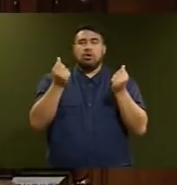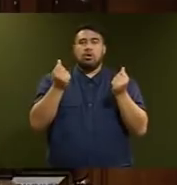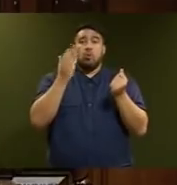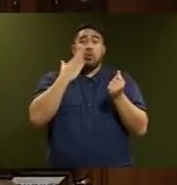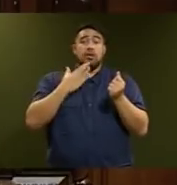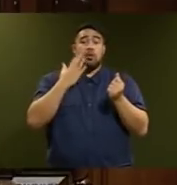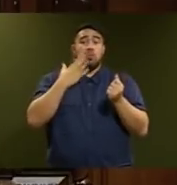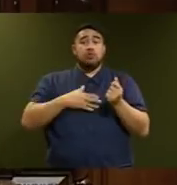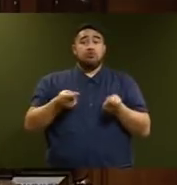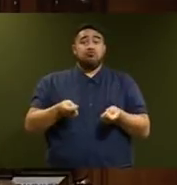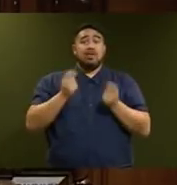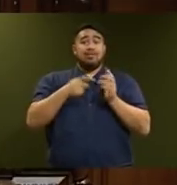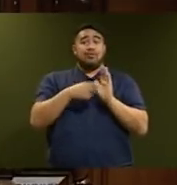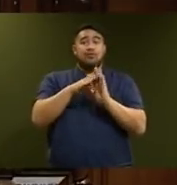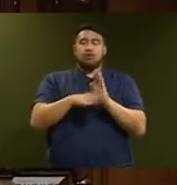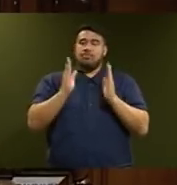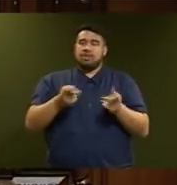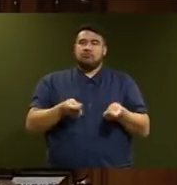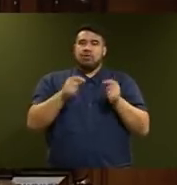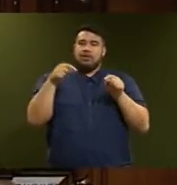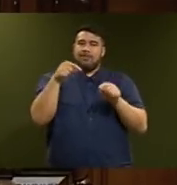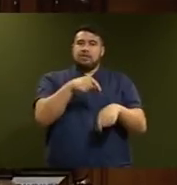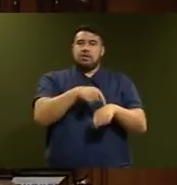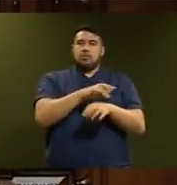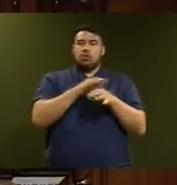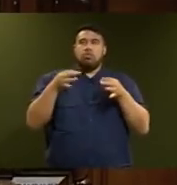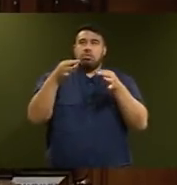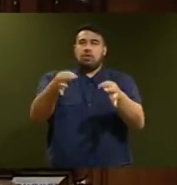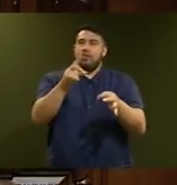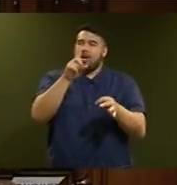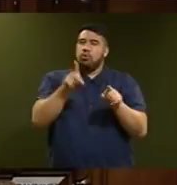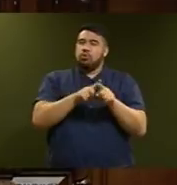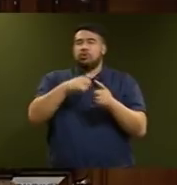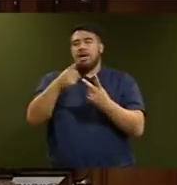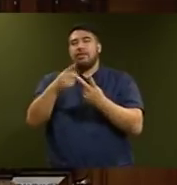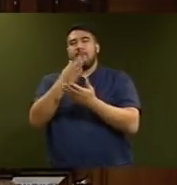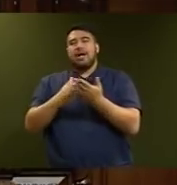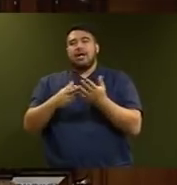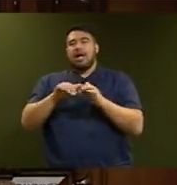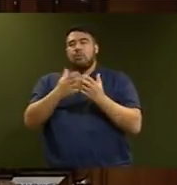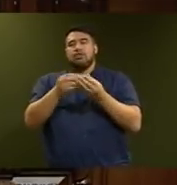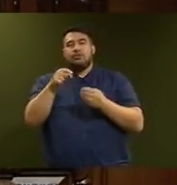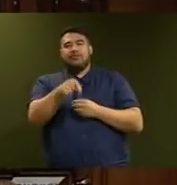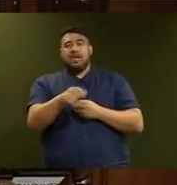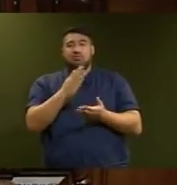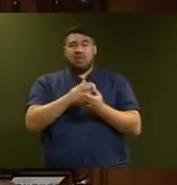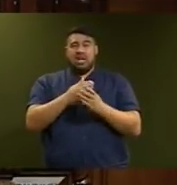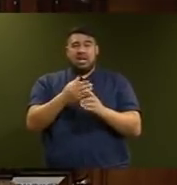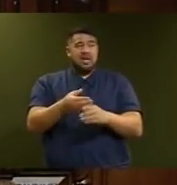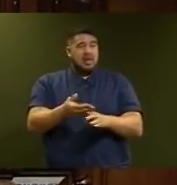It is also a question of remedy. We're now well past that